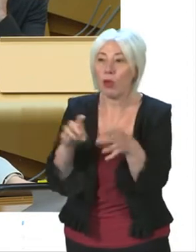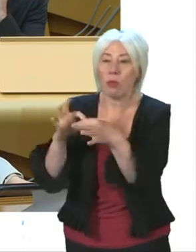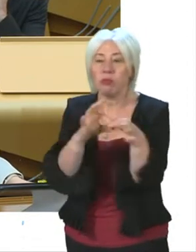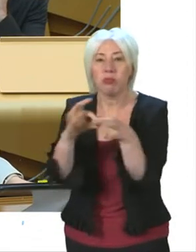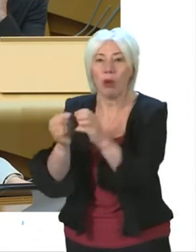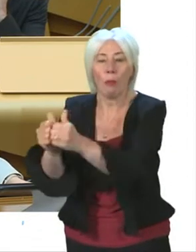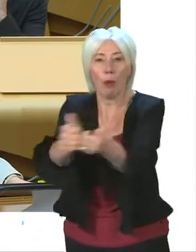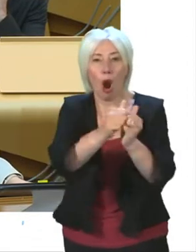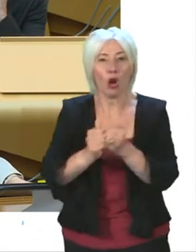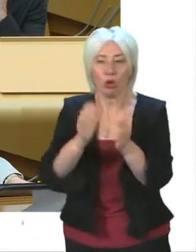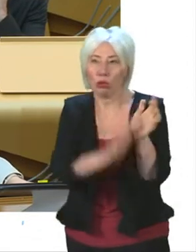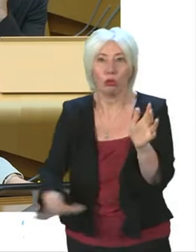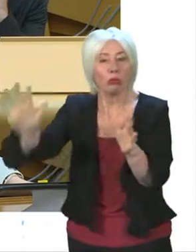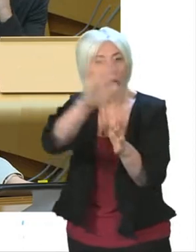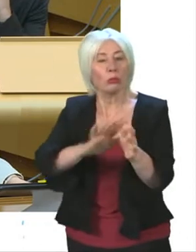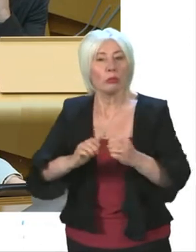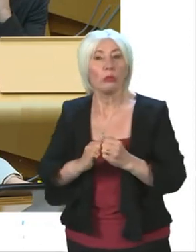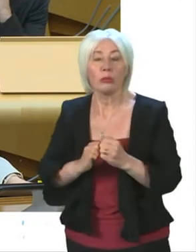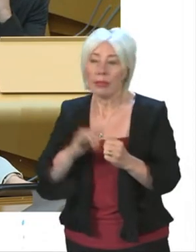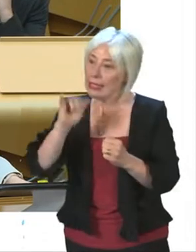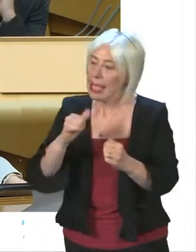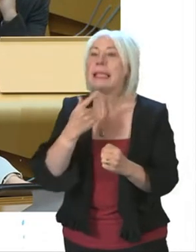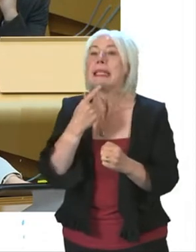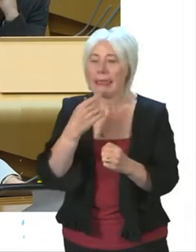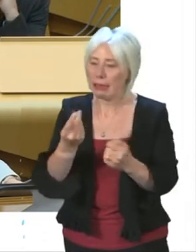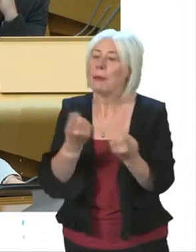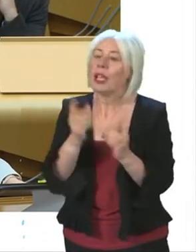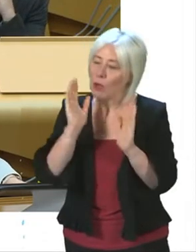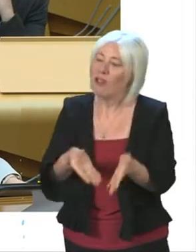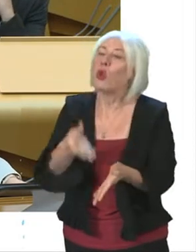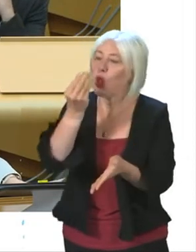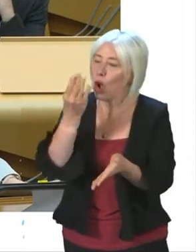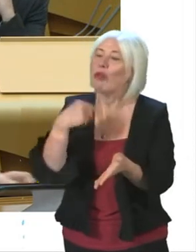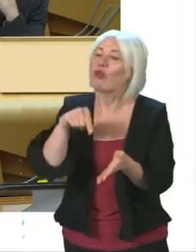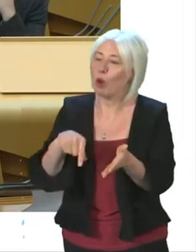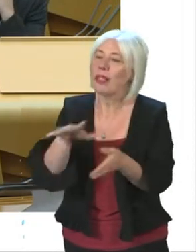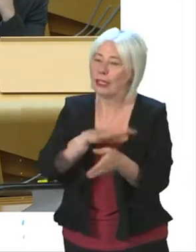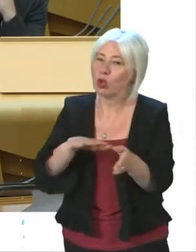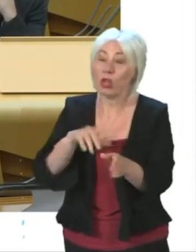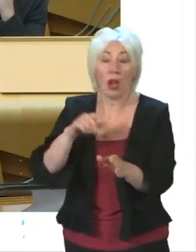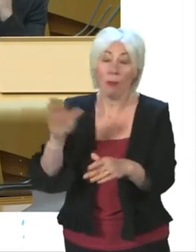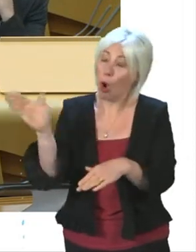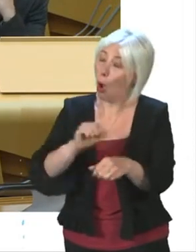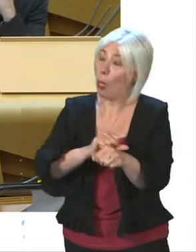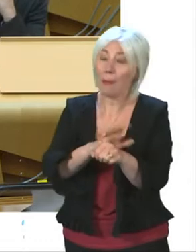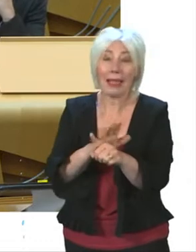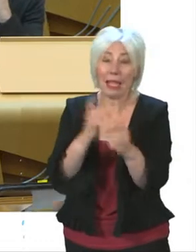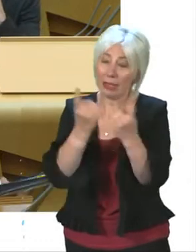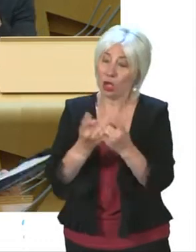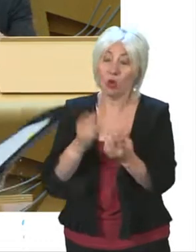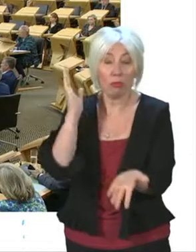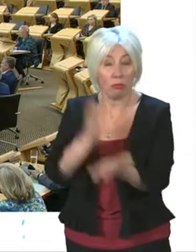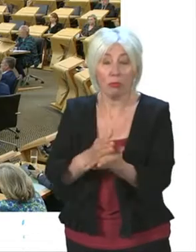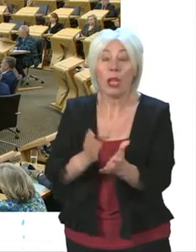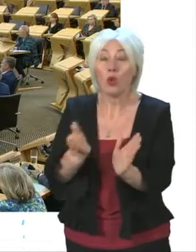across the country. Yes, it suggests some lessons that we should learn and with all aspects of the pandemic, we will make sure we learn those